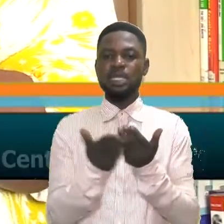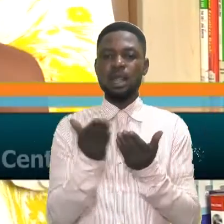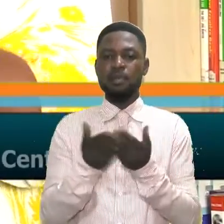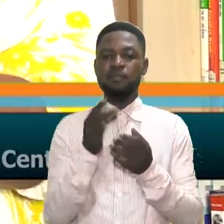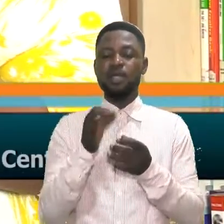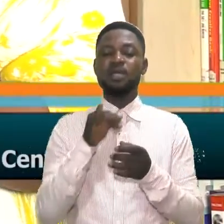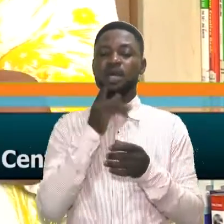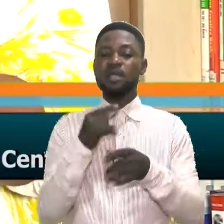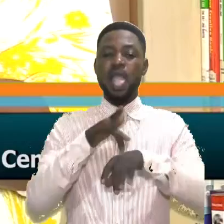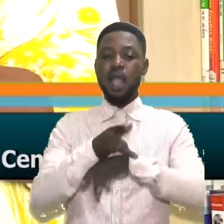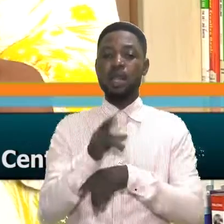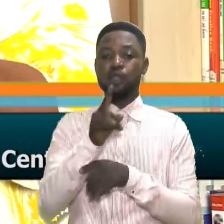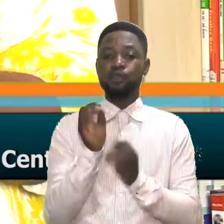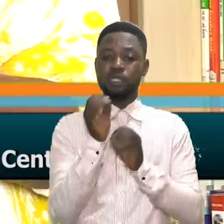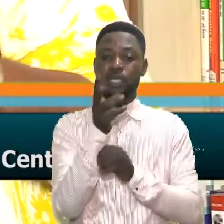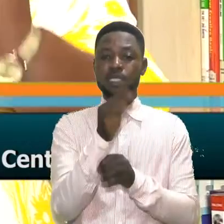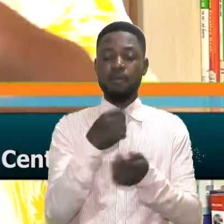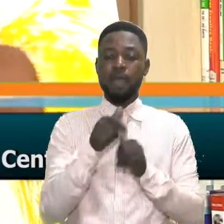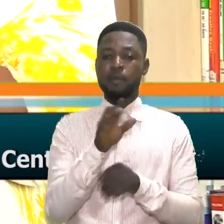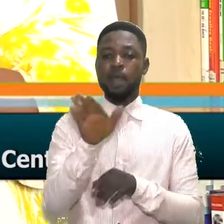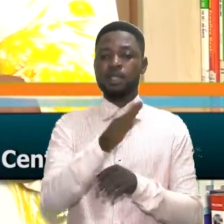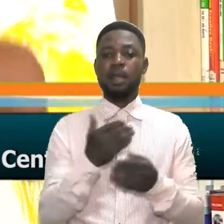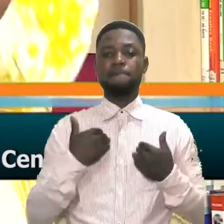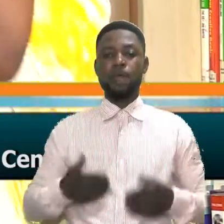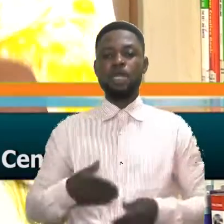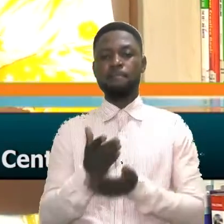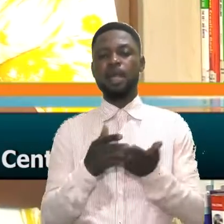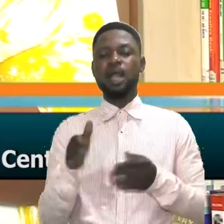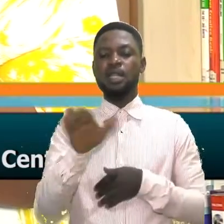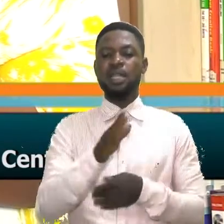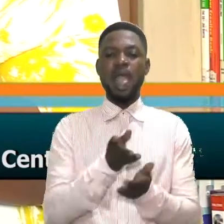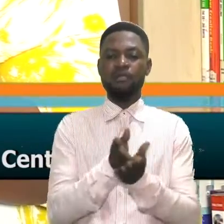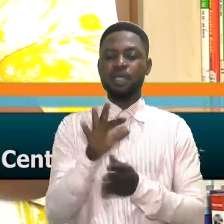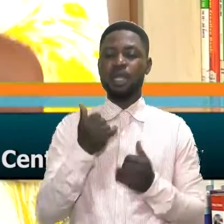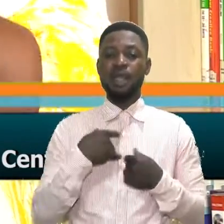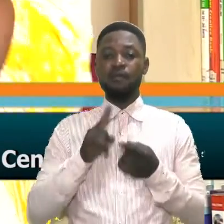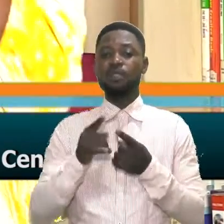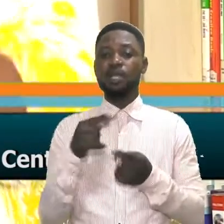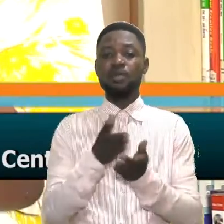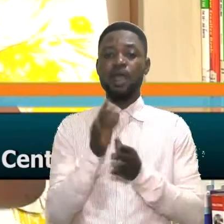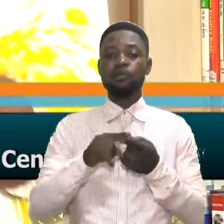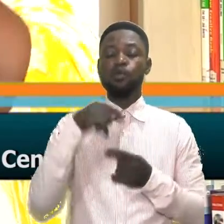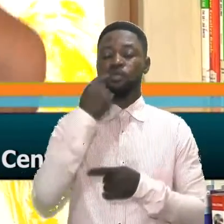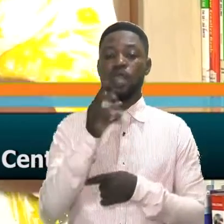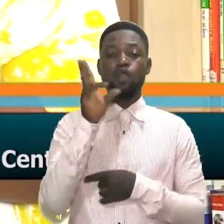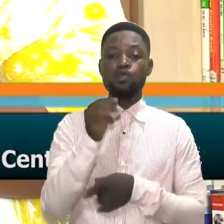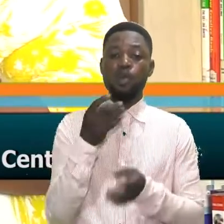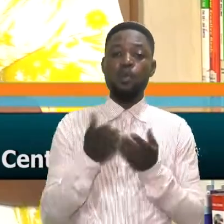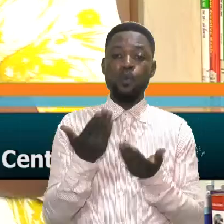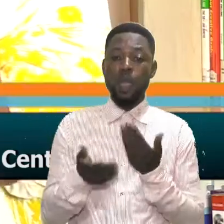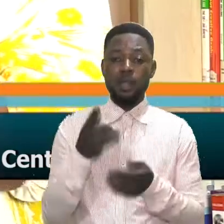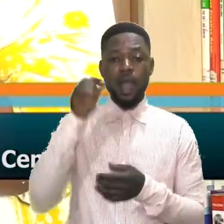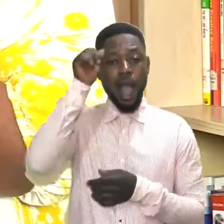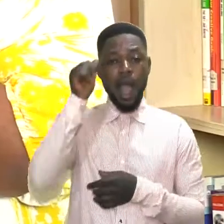demystify it. The earlier you teach children about border boundaries, their border parts, their rights, that they have a right to say no. Whether an adult,